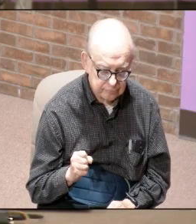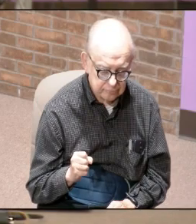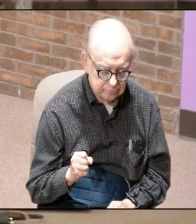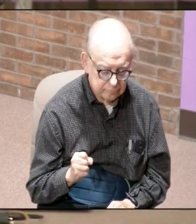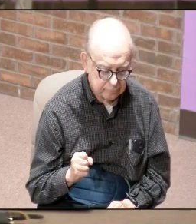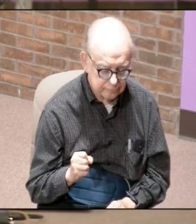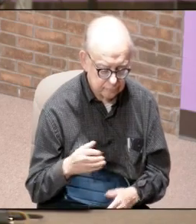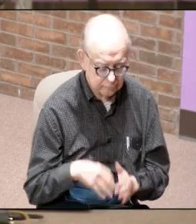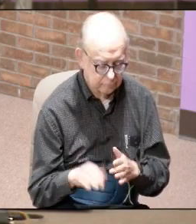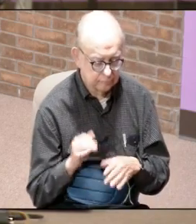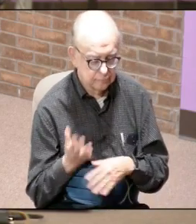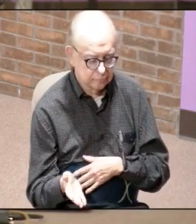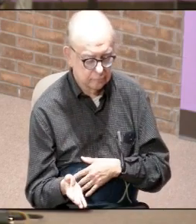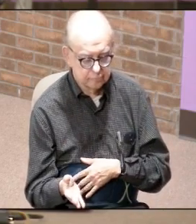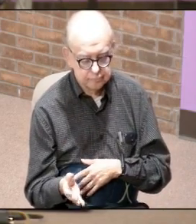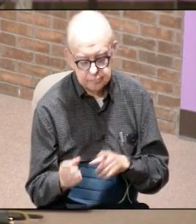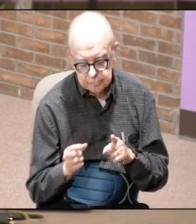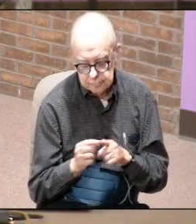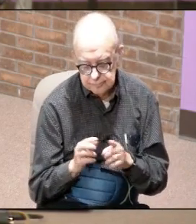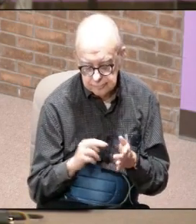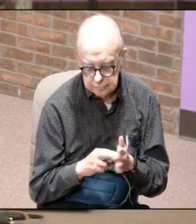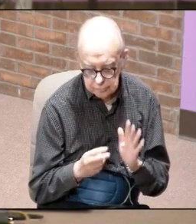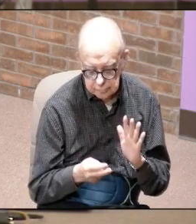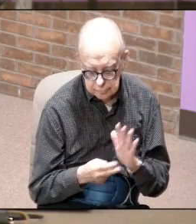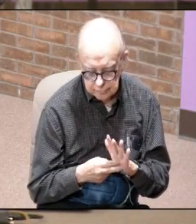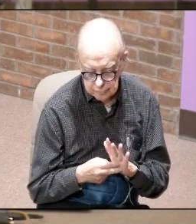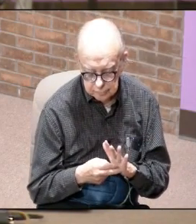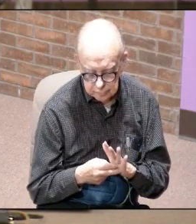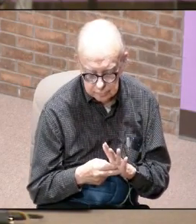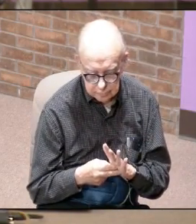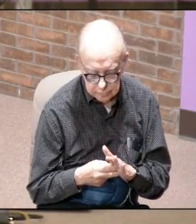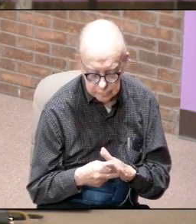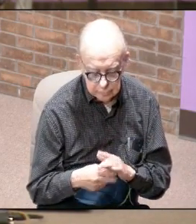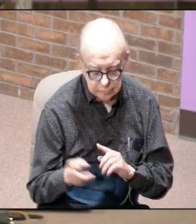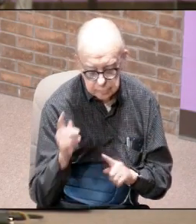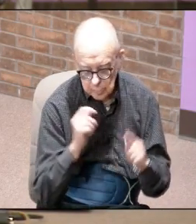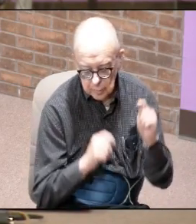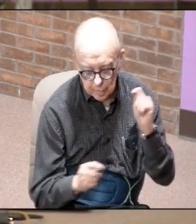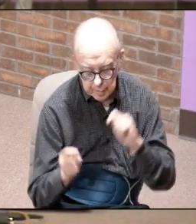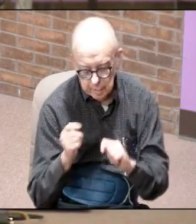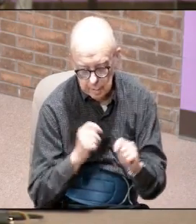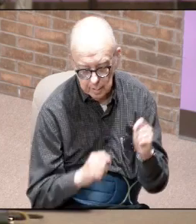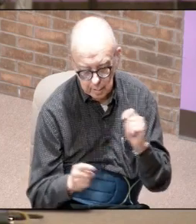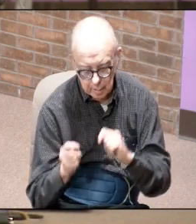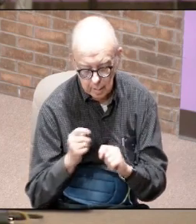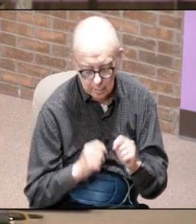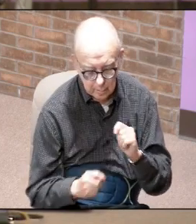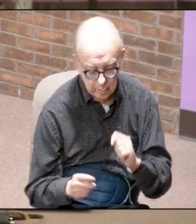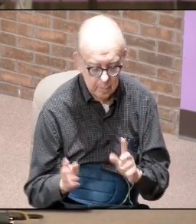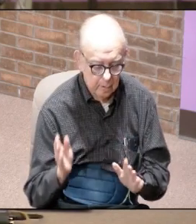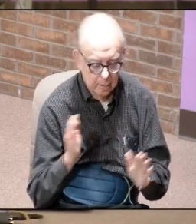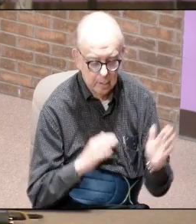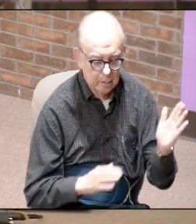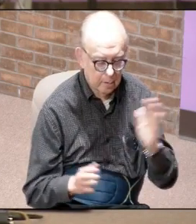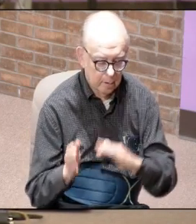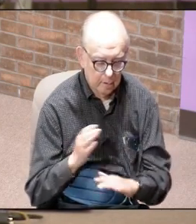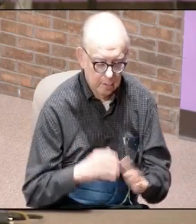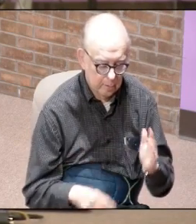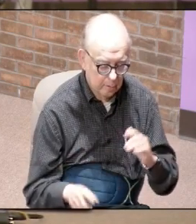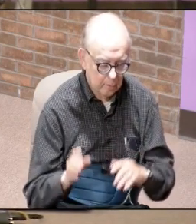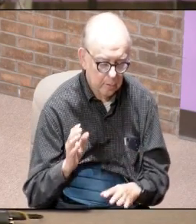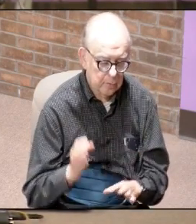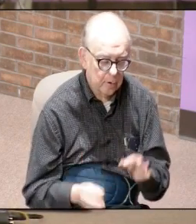and in there what that word means is tribulations trouble or